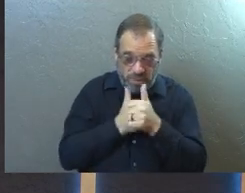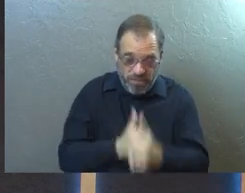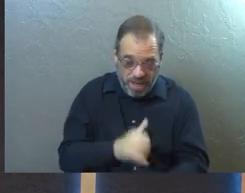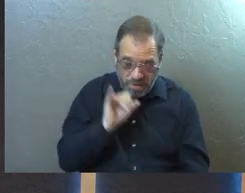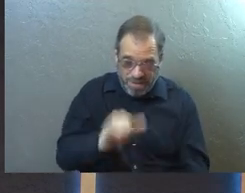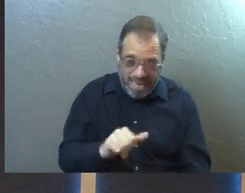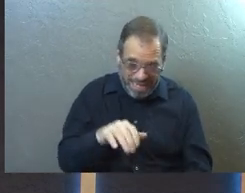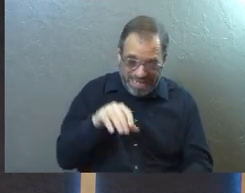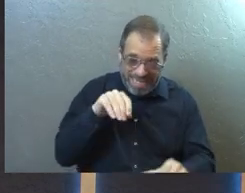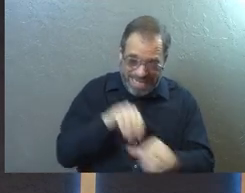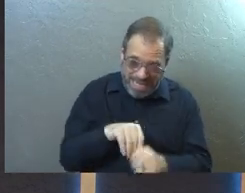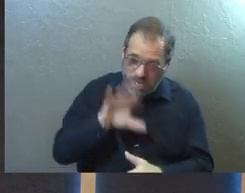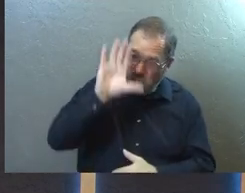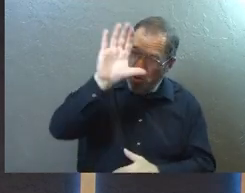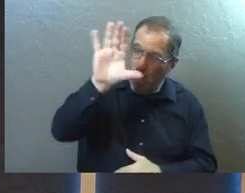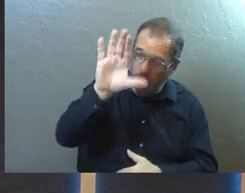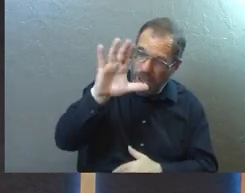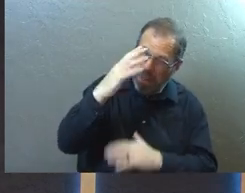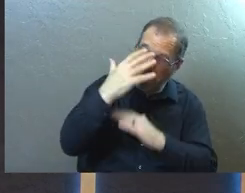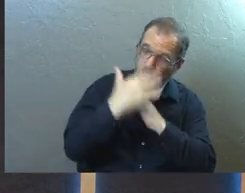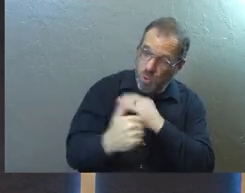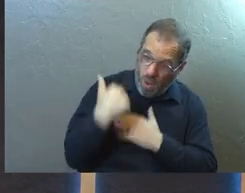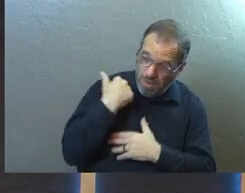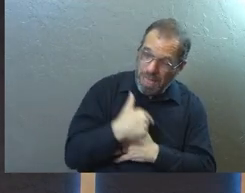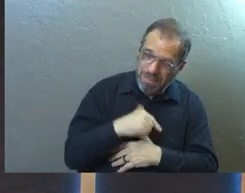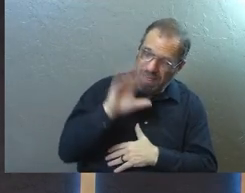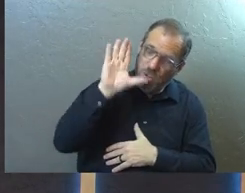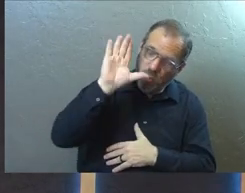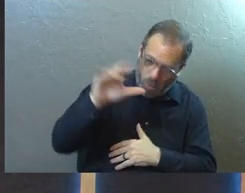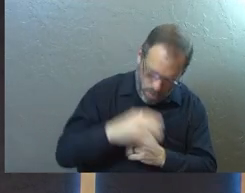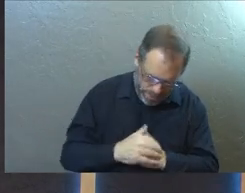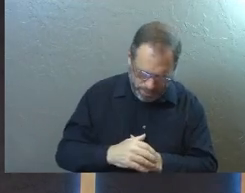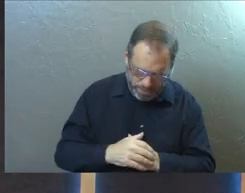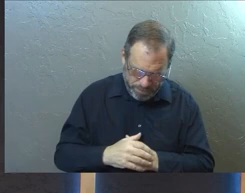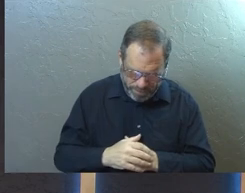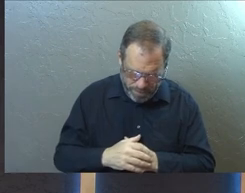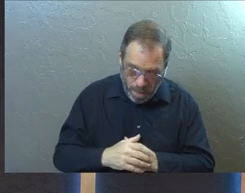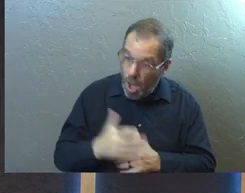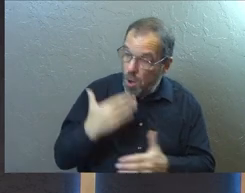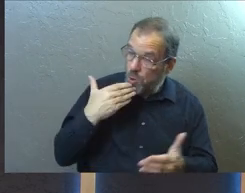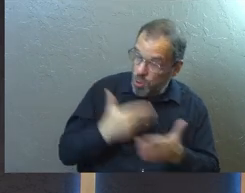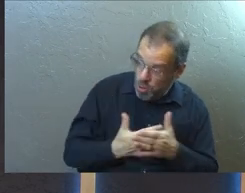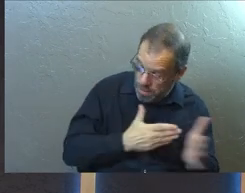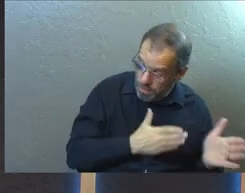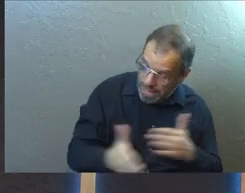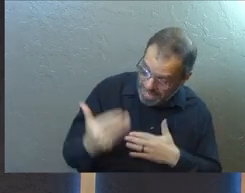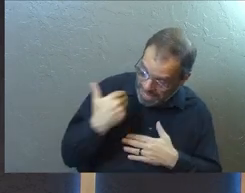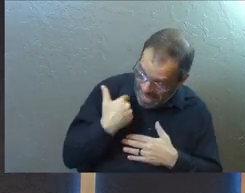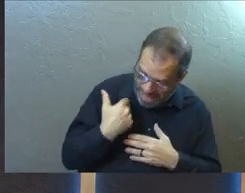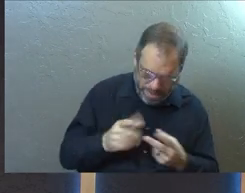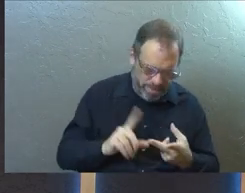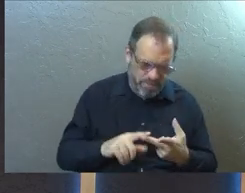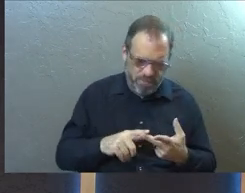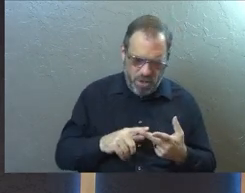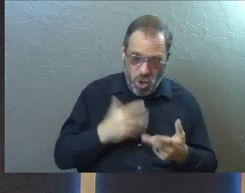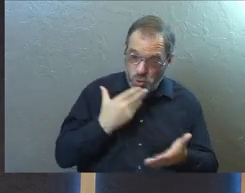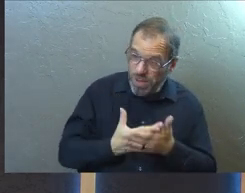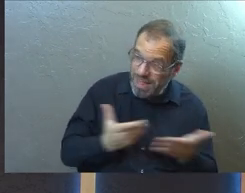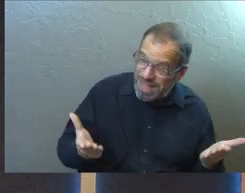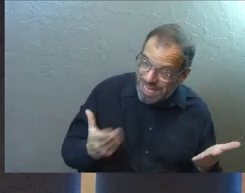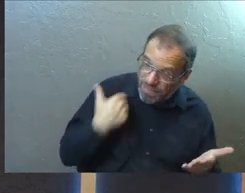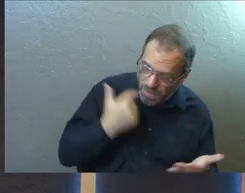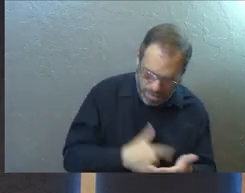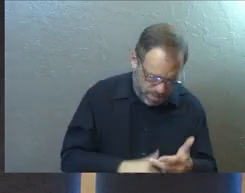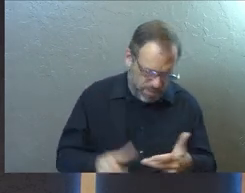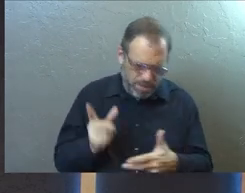we do that into the way that you've called us to live. God, you do have good plans for us. God, you do have good things for us.